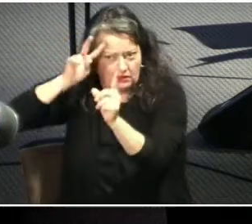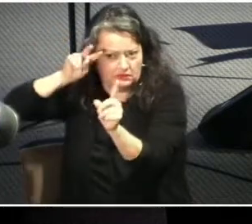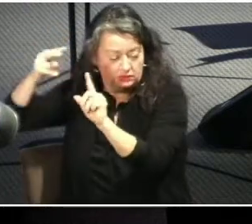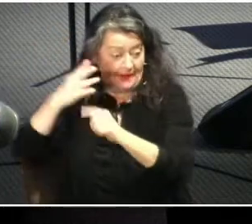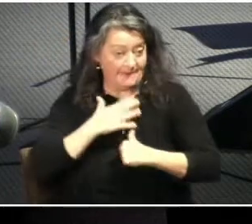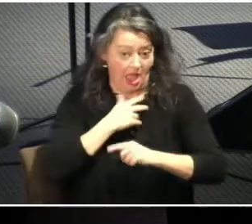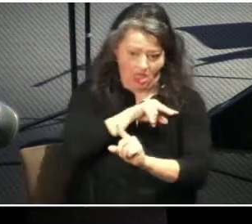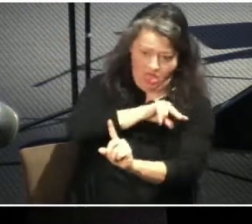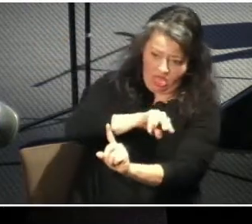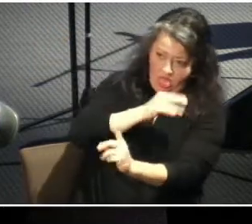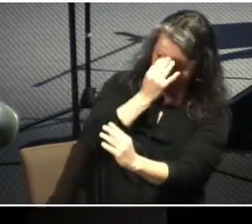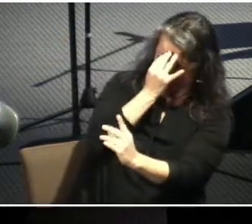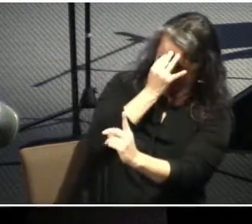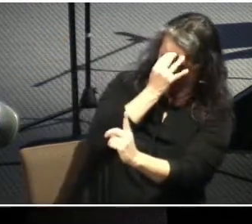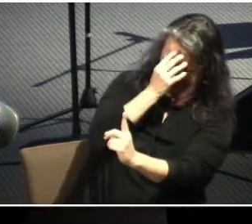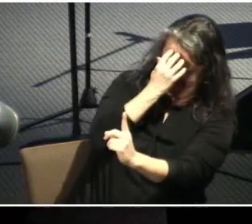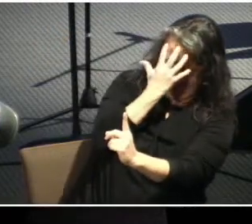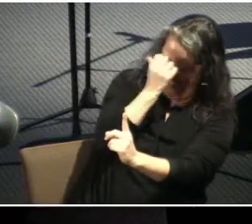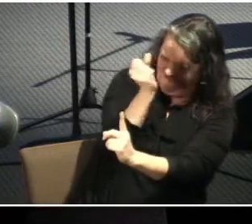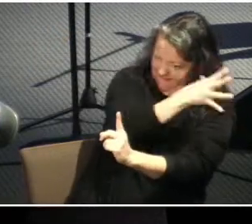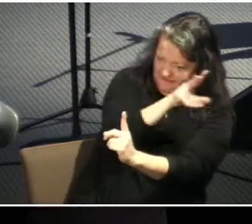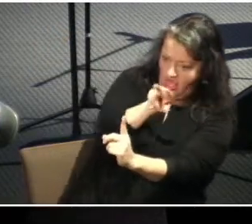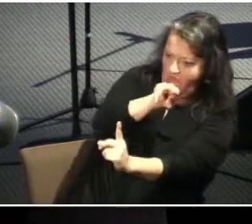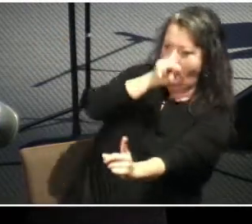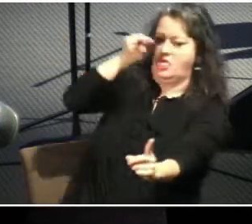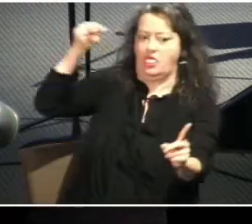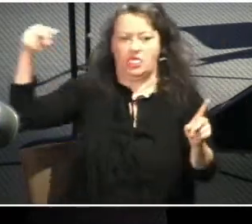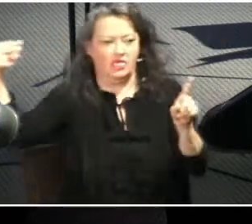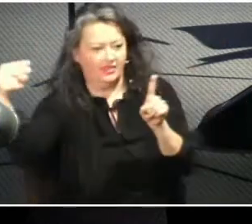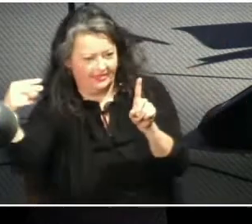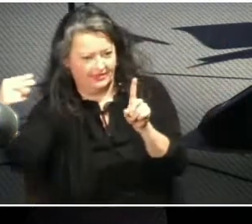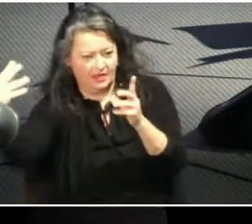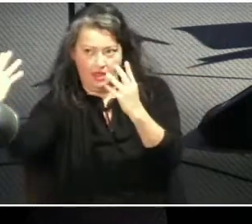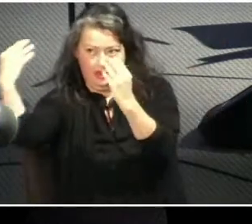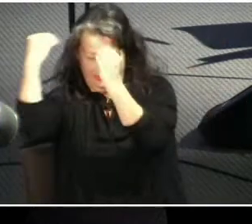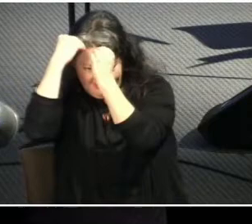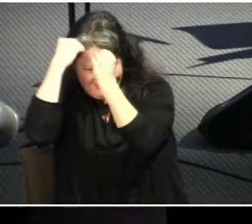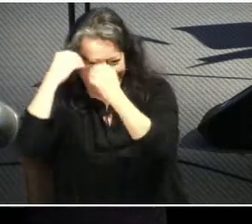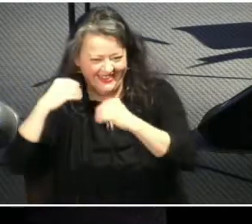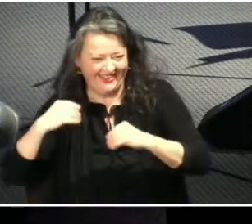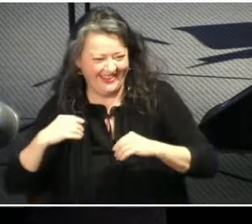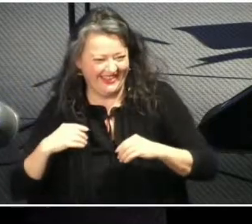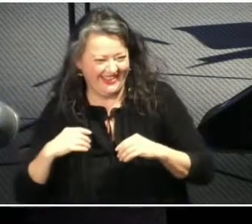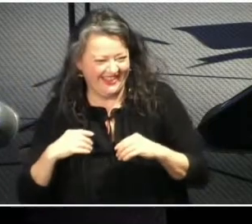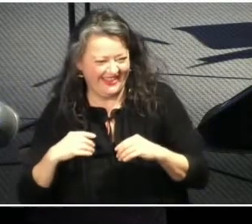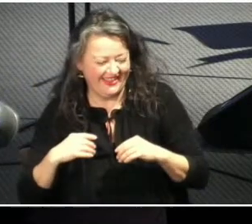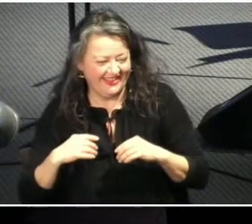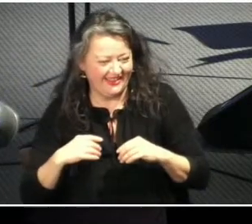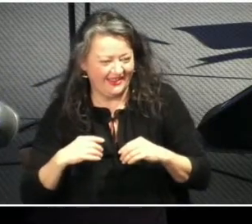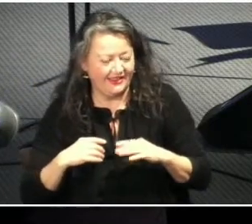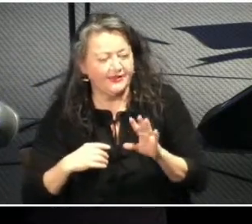about that you heard about last week. And so my question to close our time today is this.